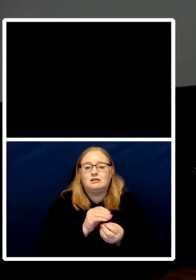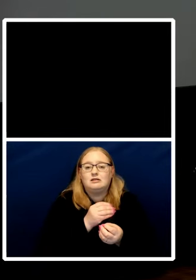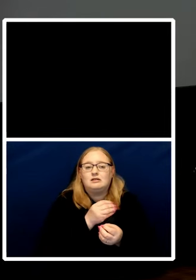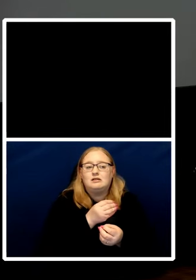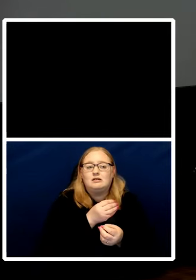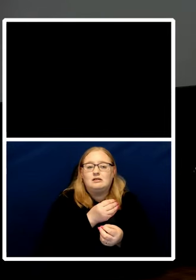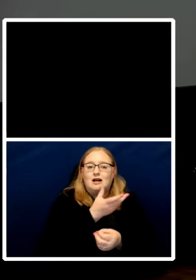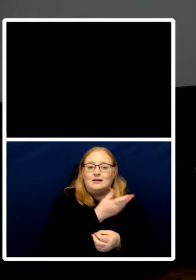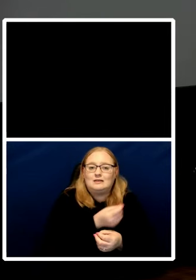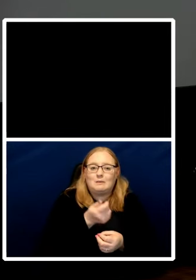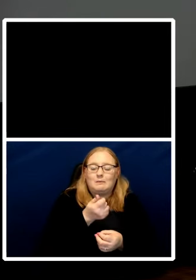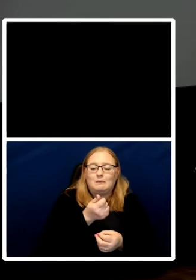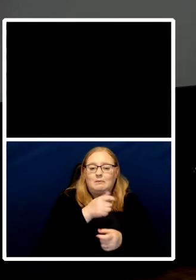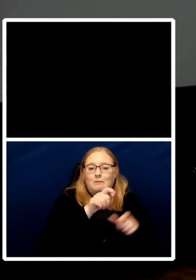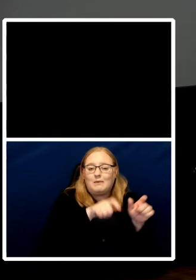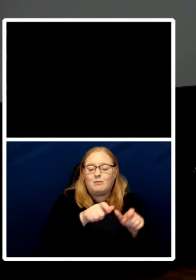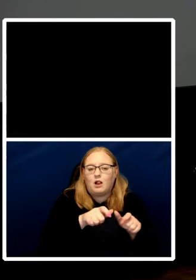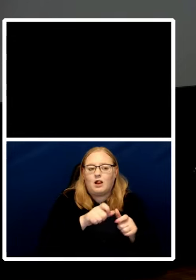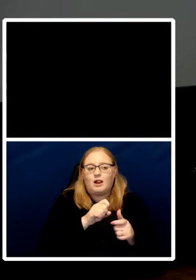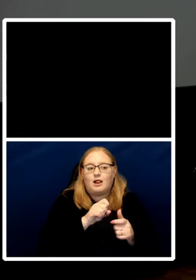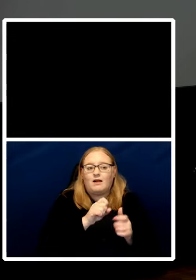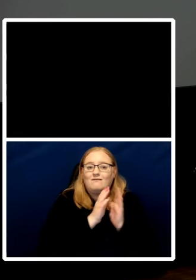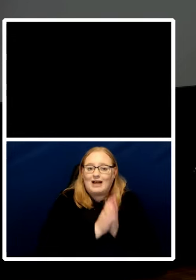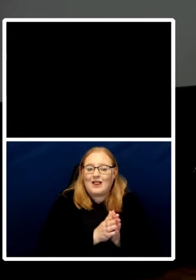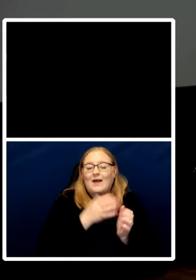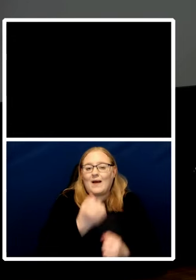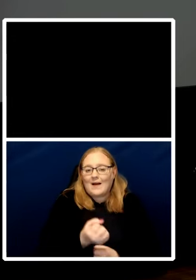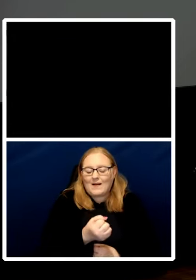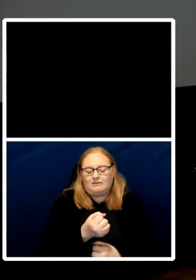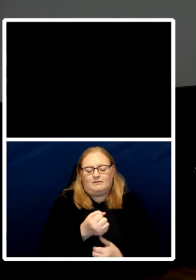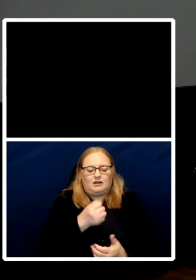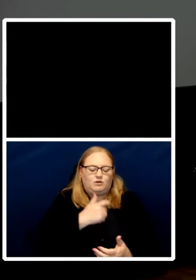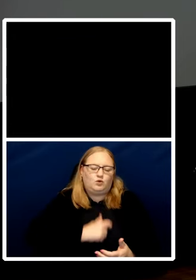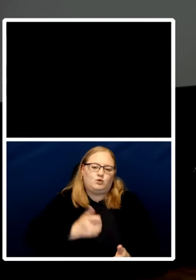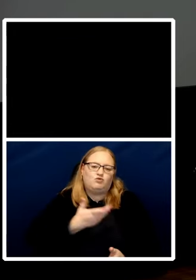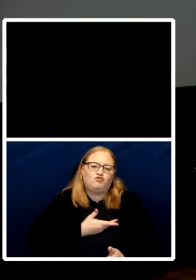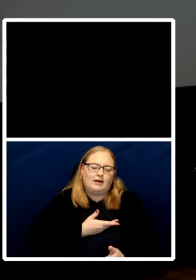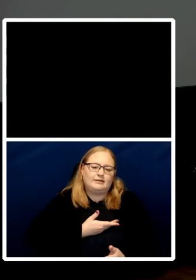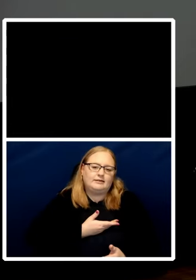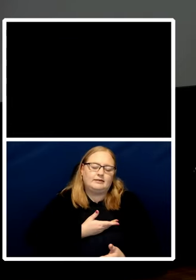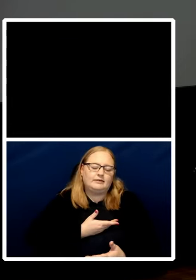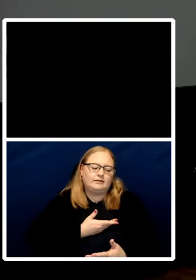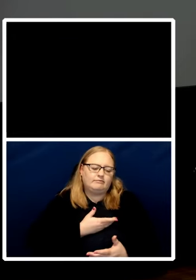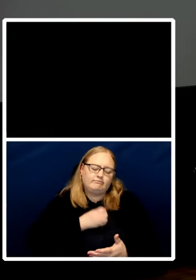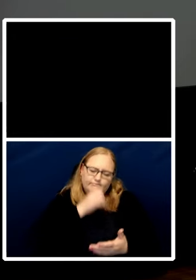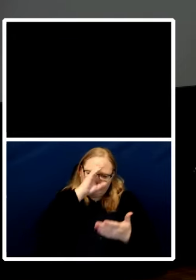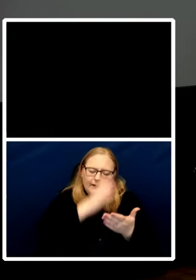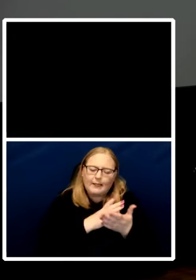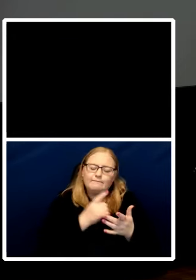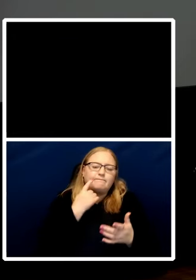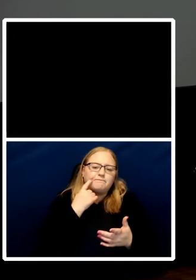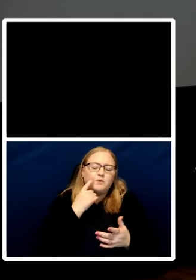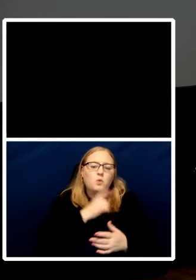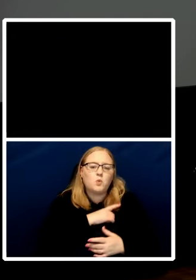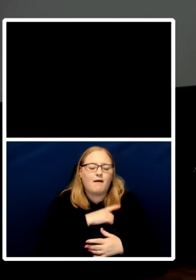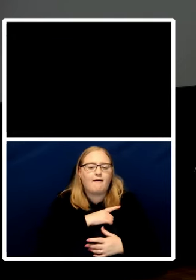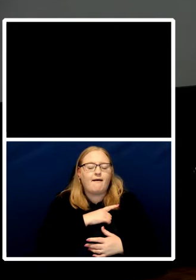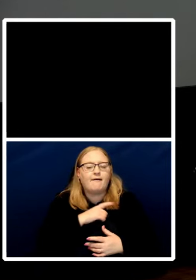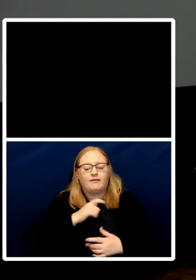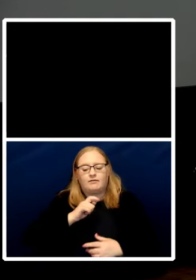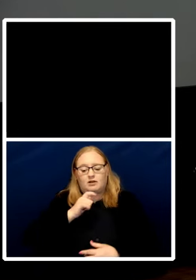easy to believe in human rights because they believe that a human is created in the image of god and therefore they but but but there are many